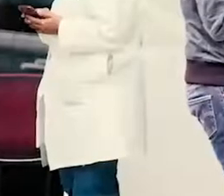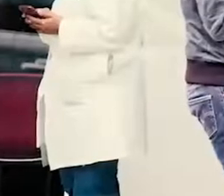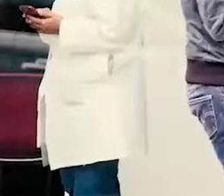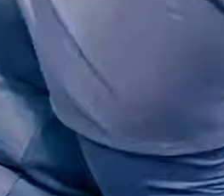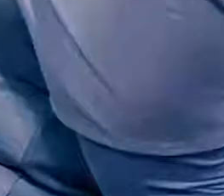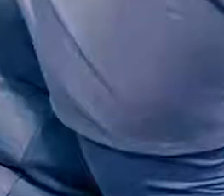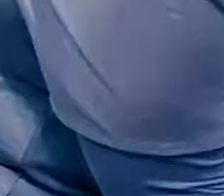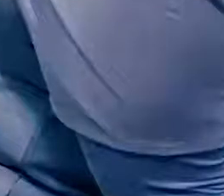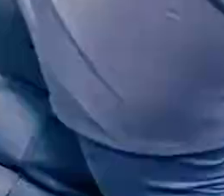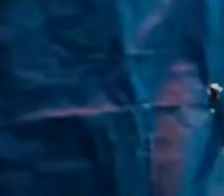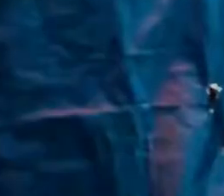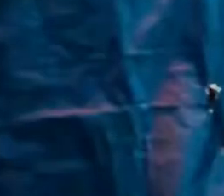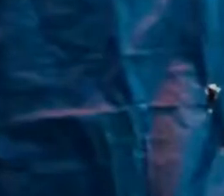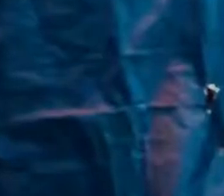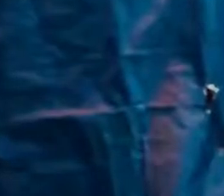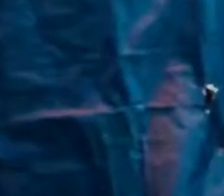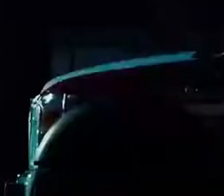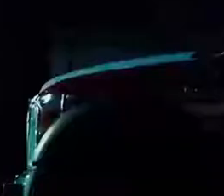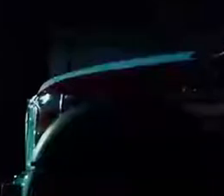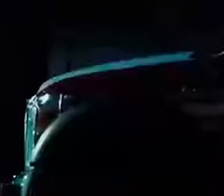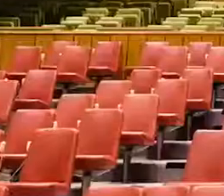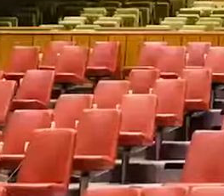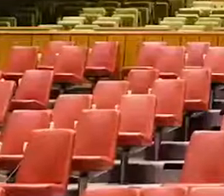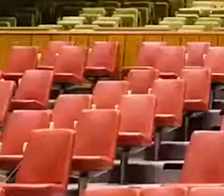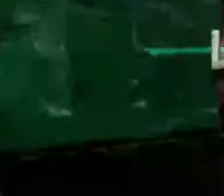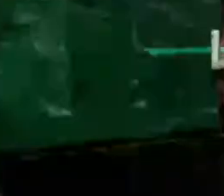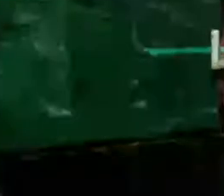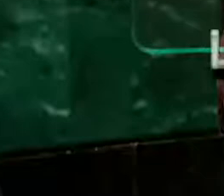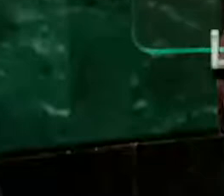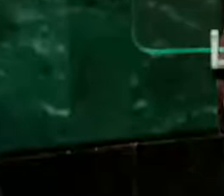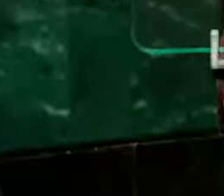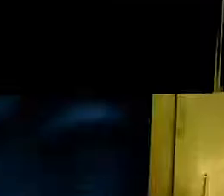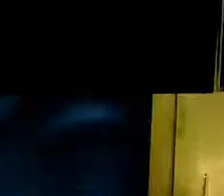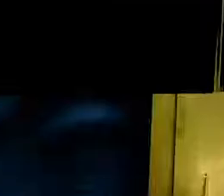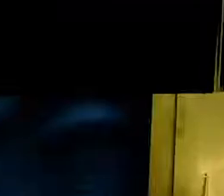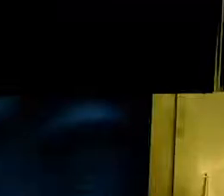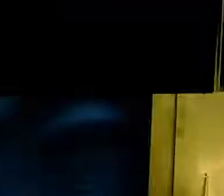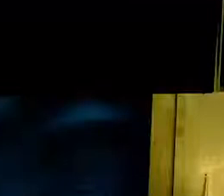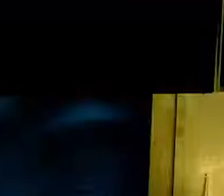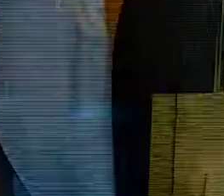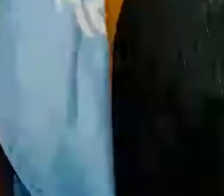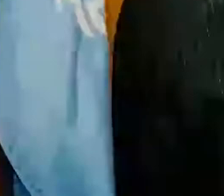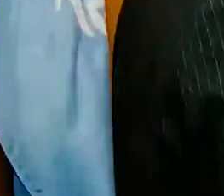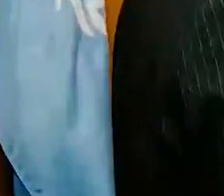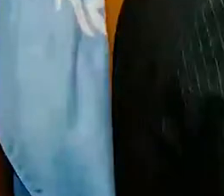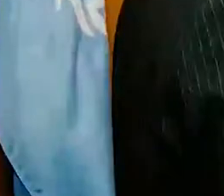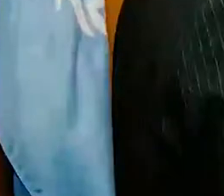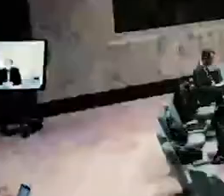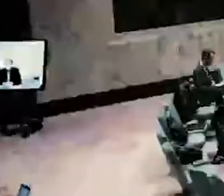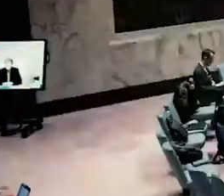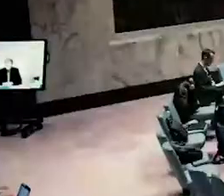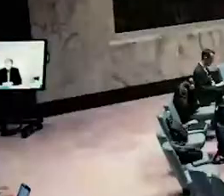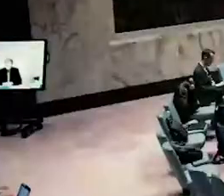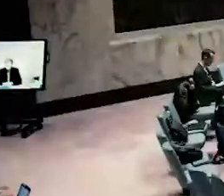have been in front of the first line that resist the effects of COVID-19. Desde las cuidadoras en el hogar, hasta las